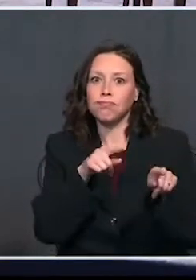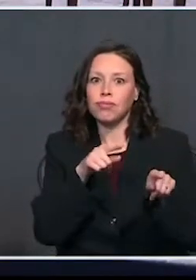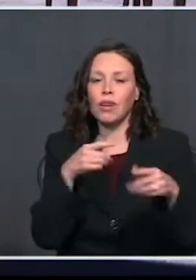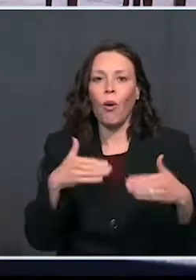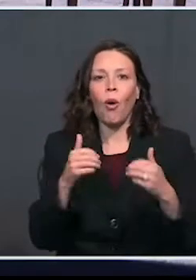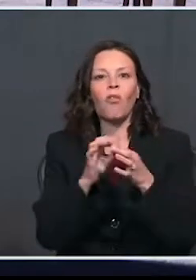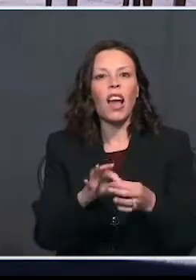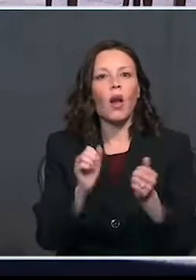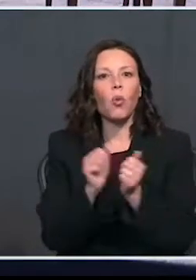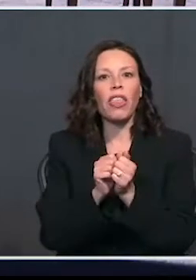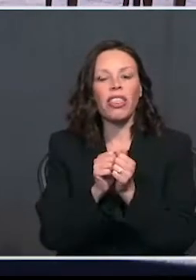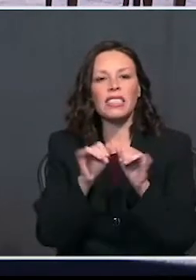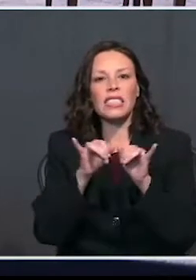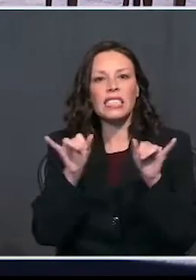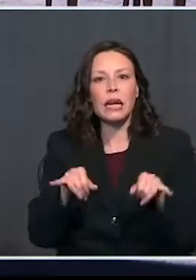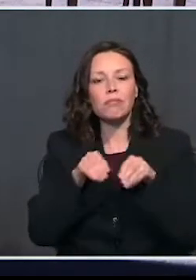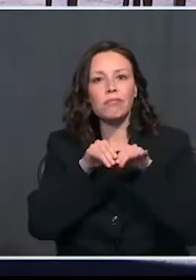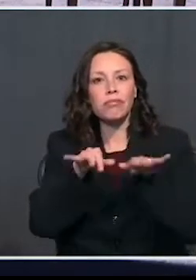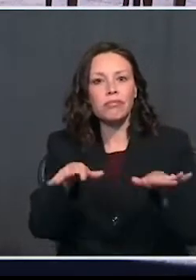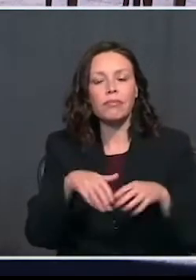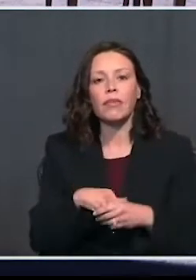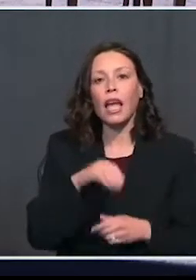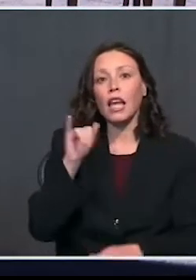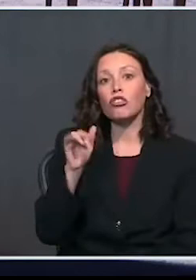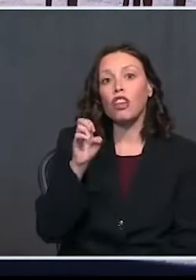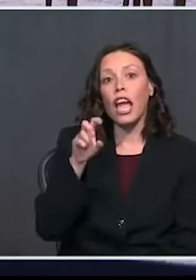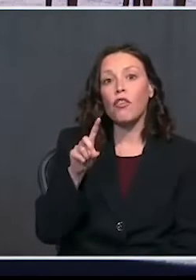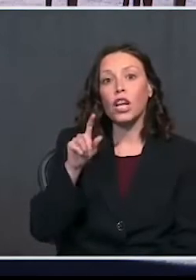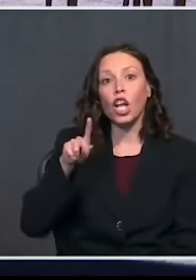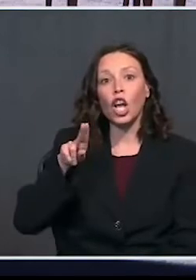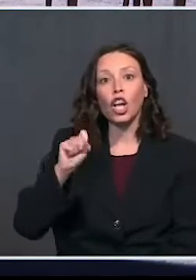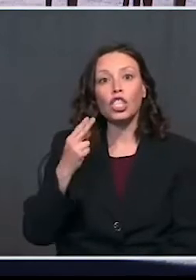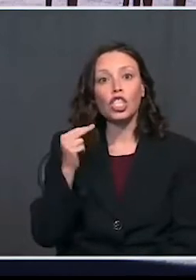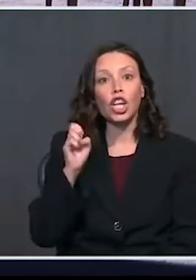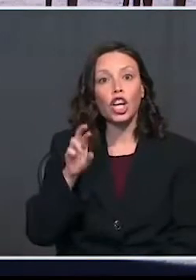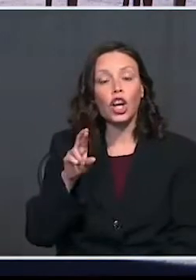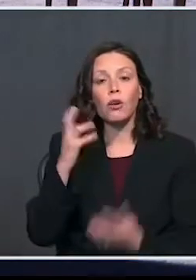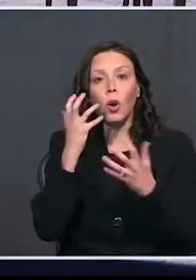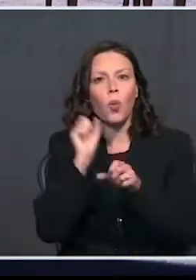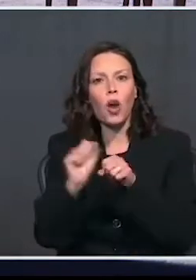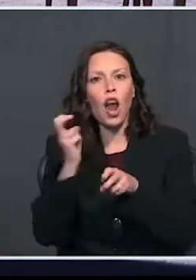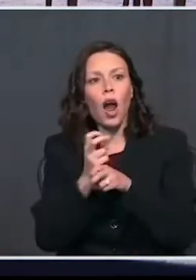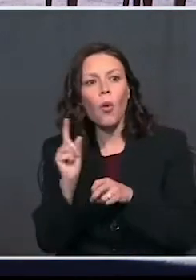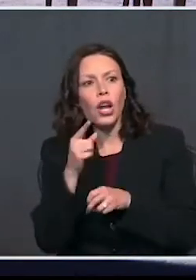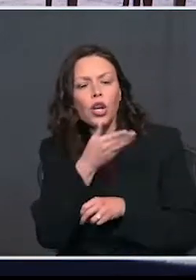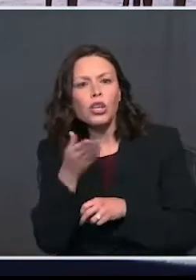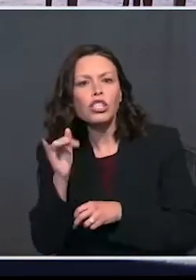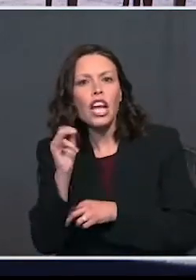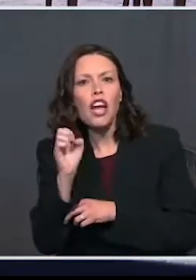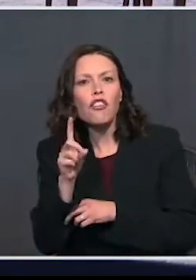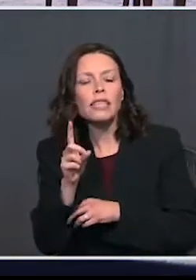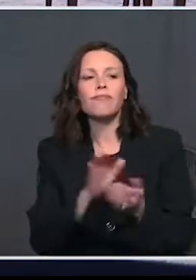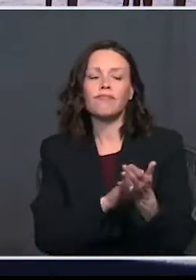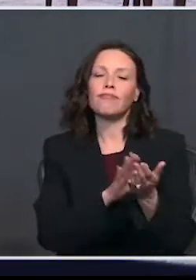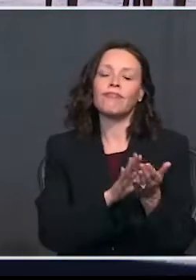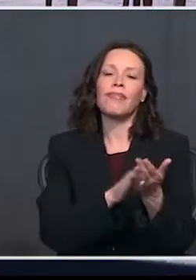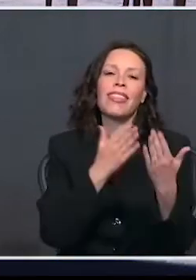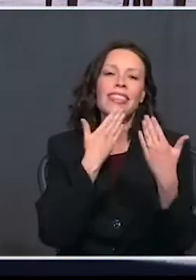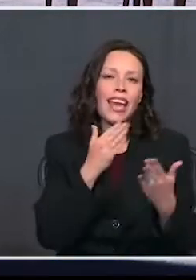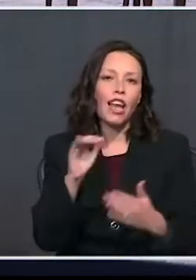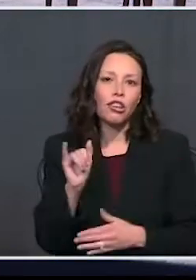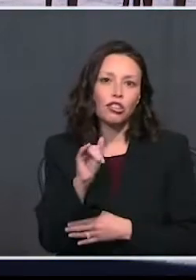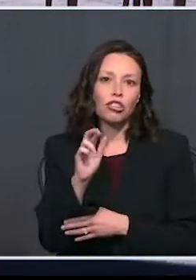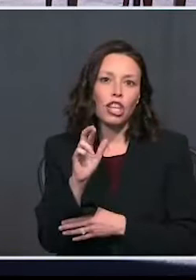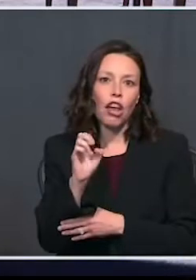Logistics. Jared Kushner's worked so hard. Where's Jared? Jared, wherever you may be. Thank you. Thank you.